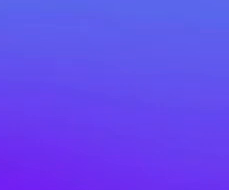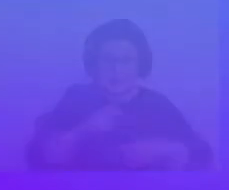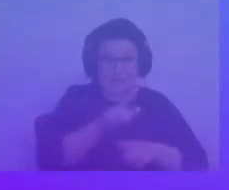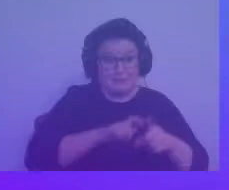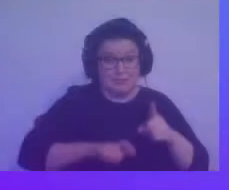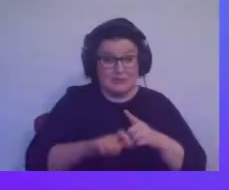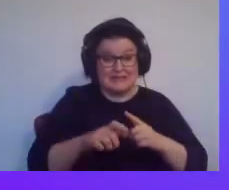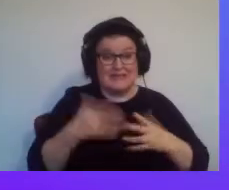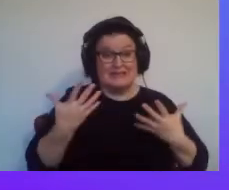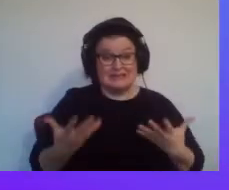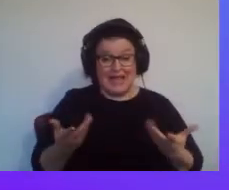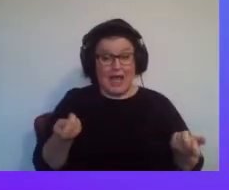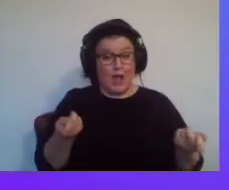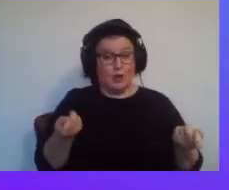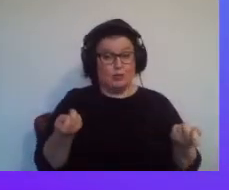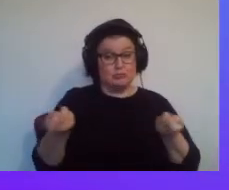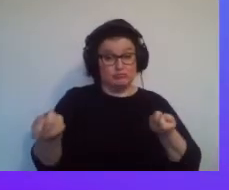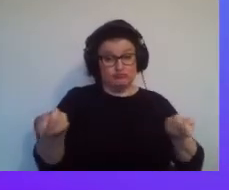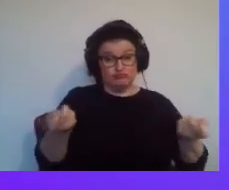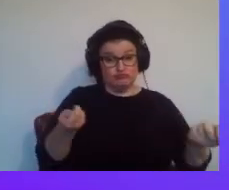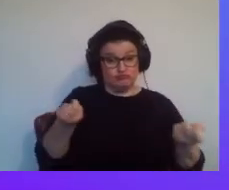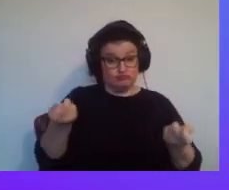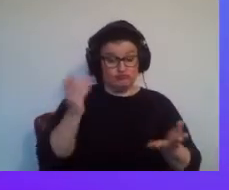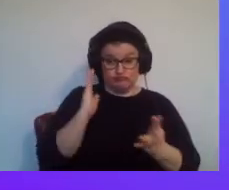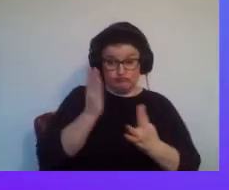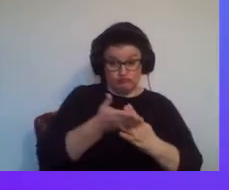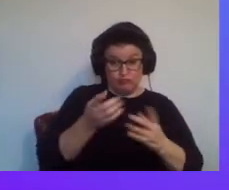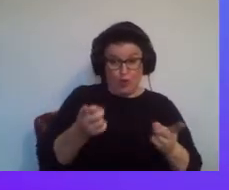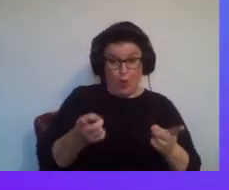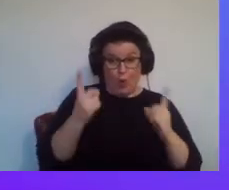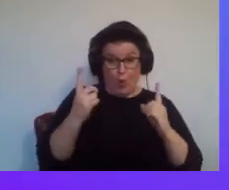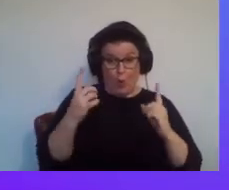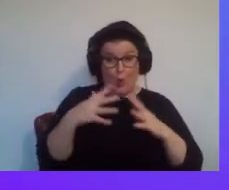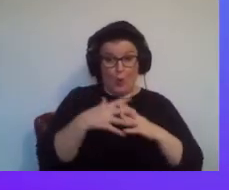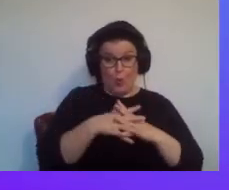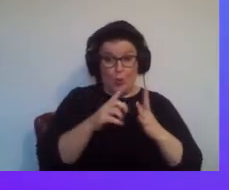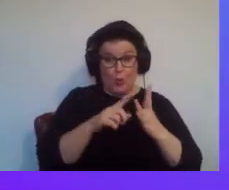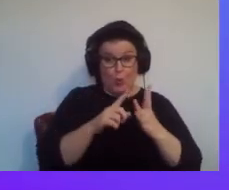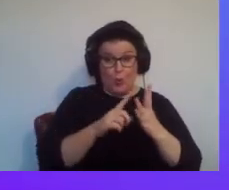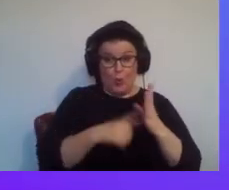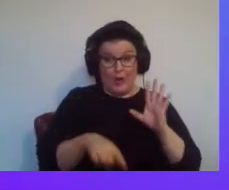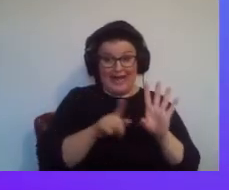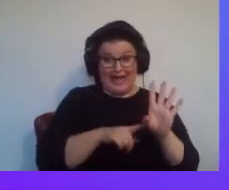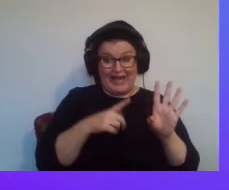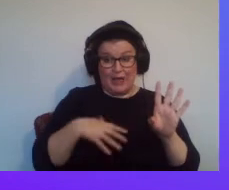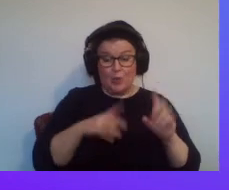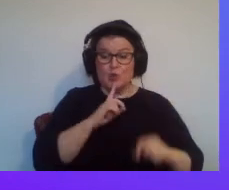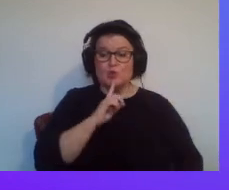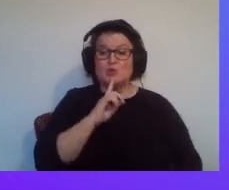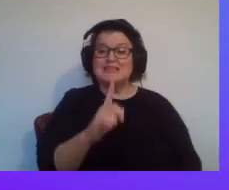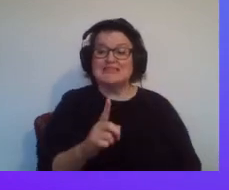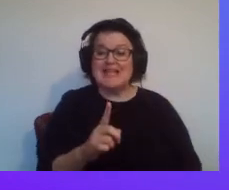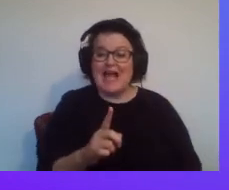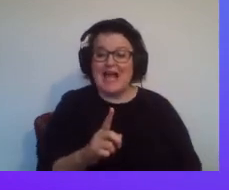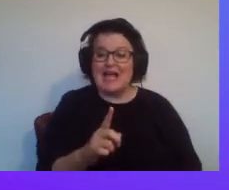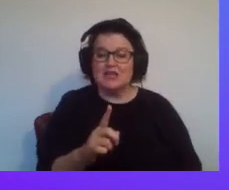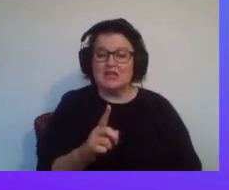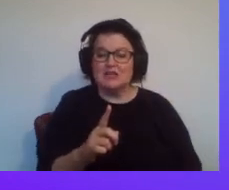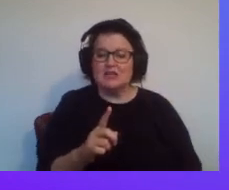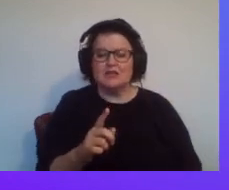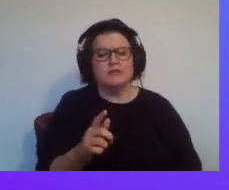Look, clearly it's been intimated and I would concur that there's lots of distrust.